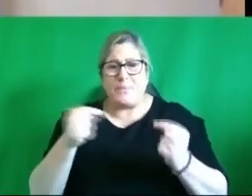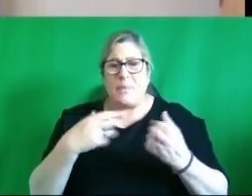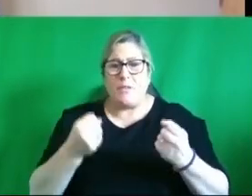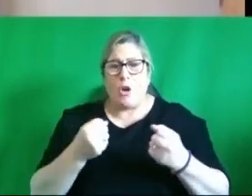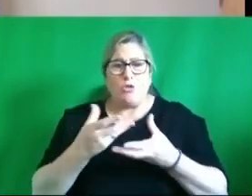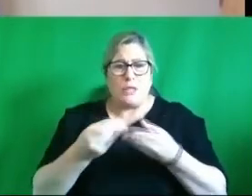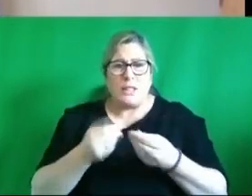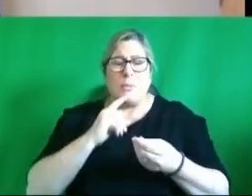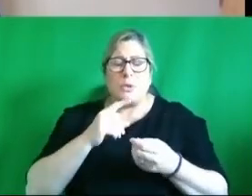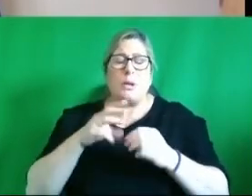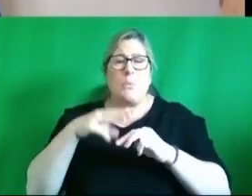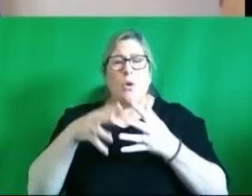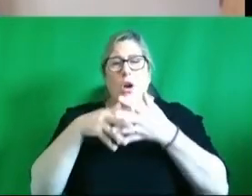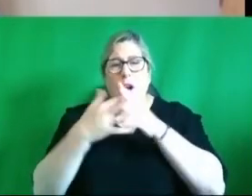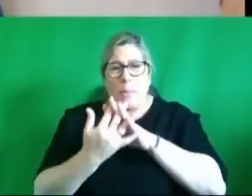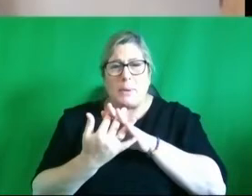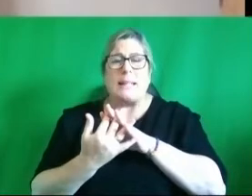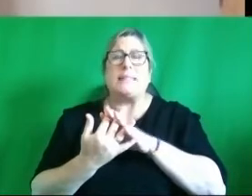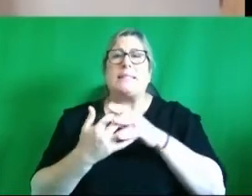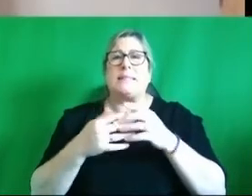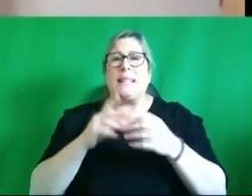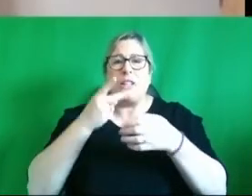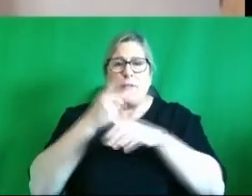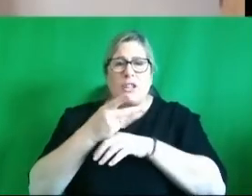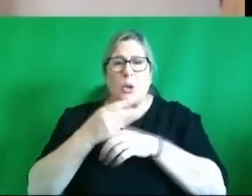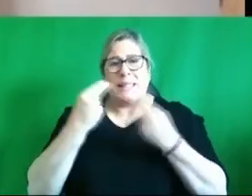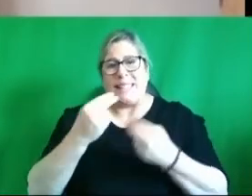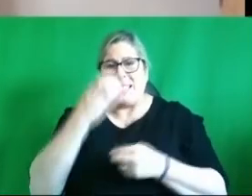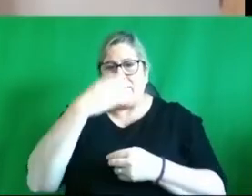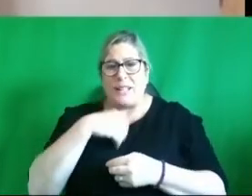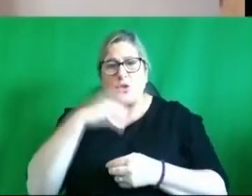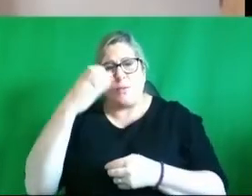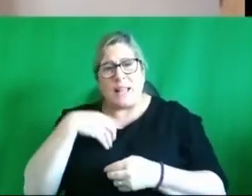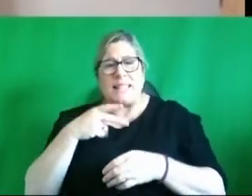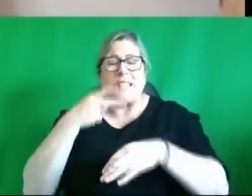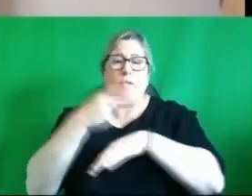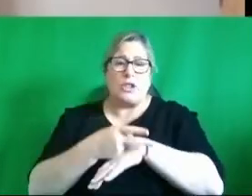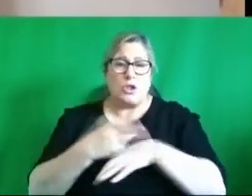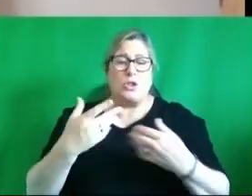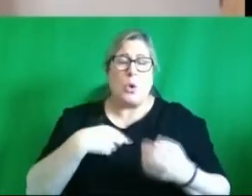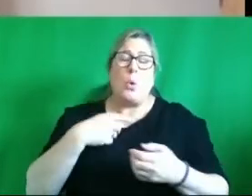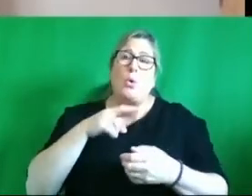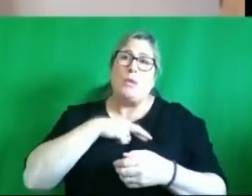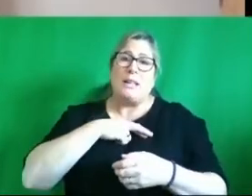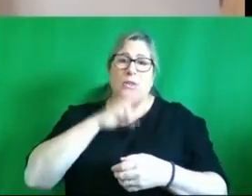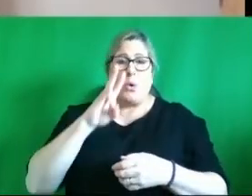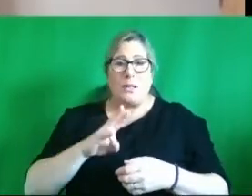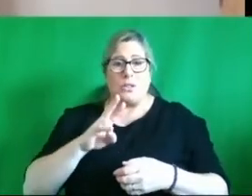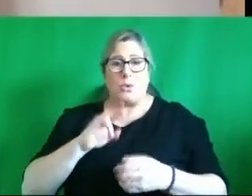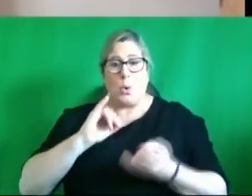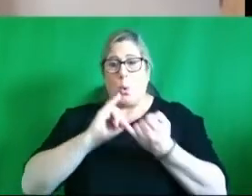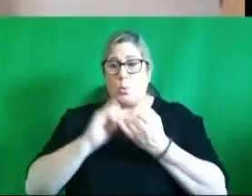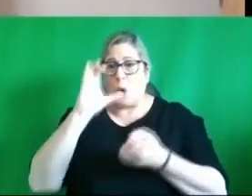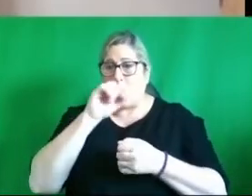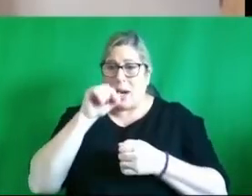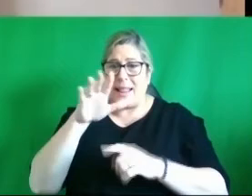interventions that require face-to-face um uh intervention so i suppose the question is who's actually looking at this